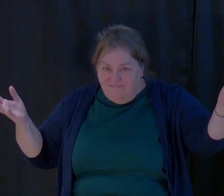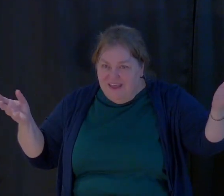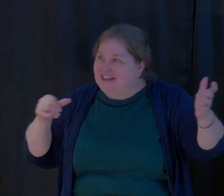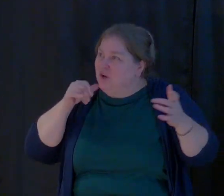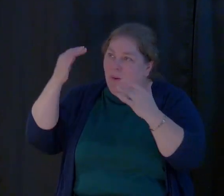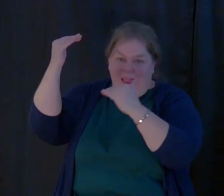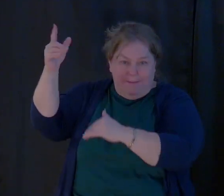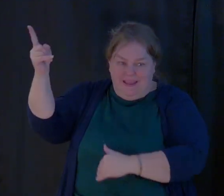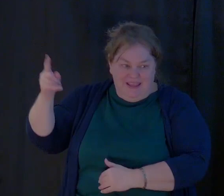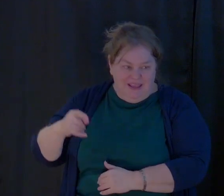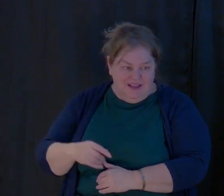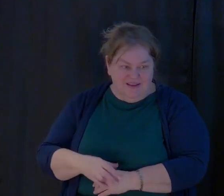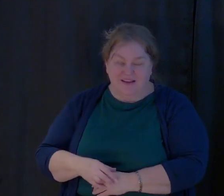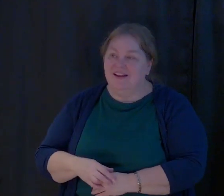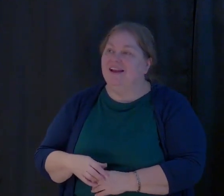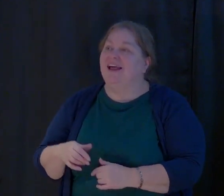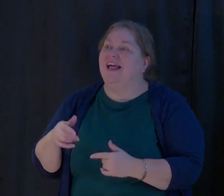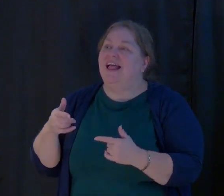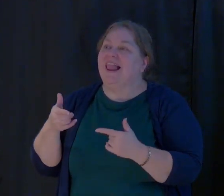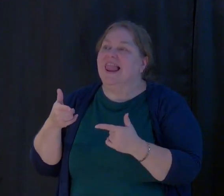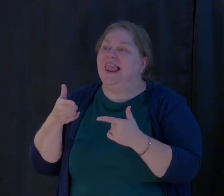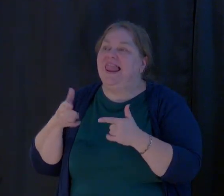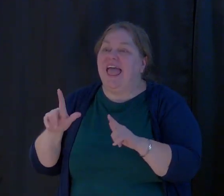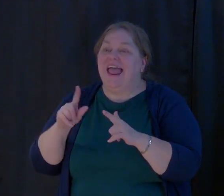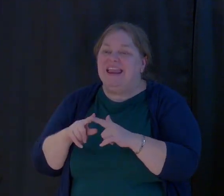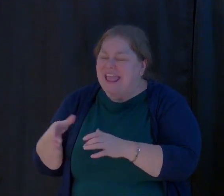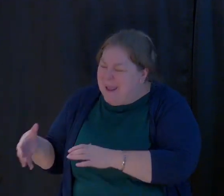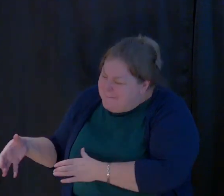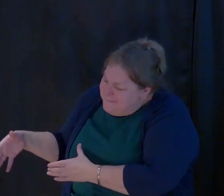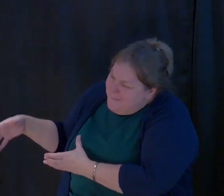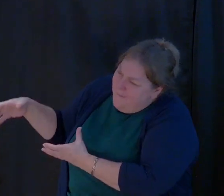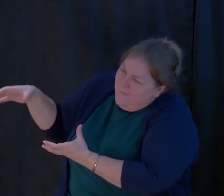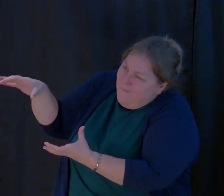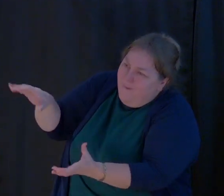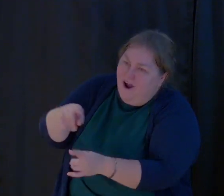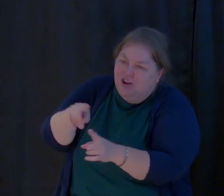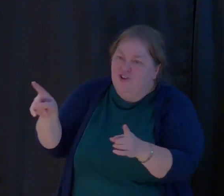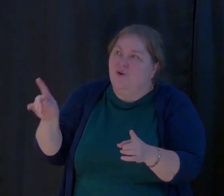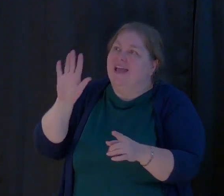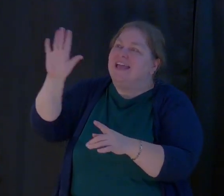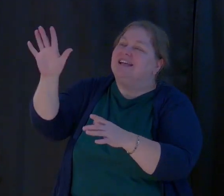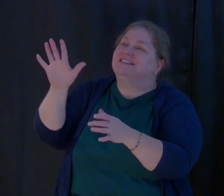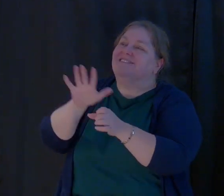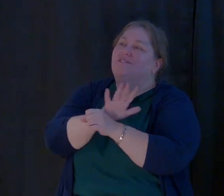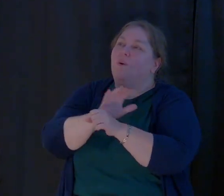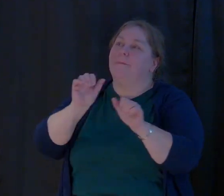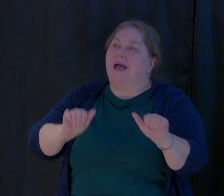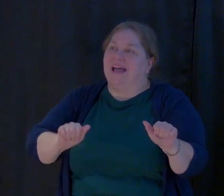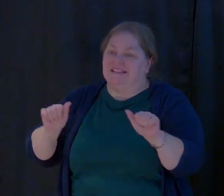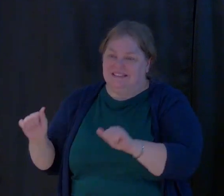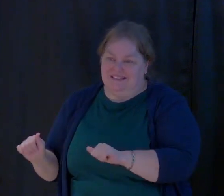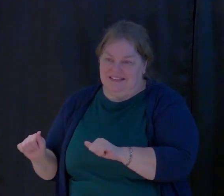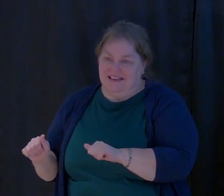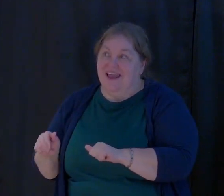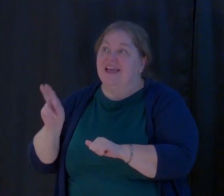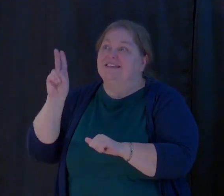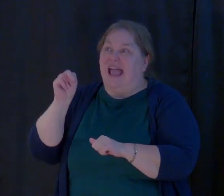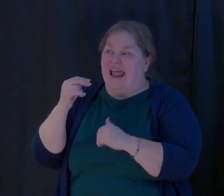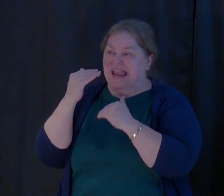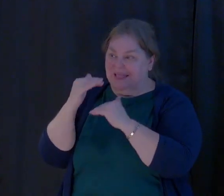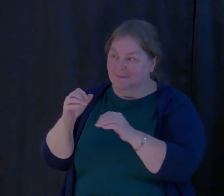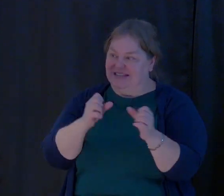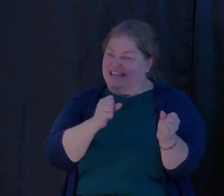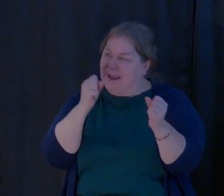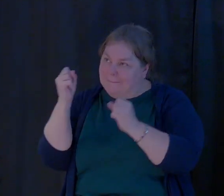Let him pour out upon you in this next year his full possibilities, his full unlimited power to you.